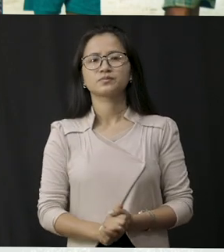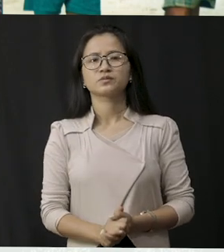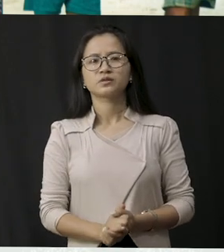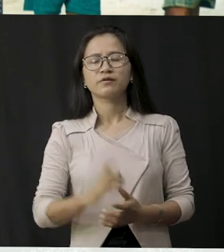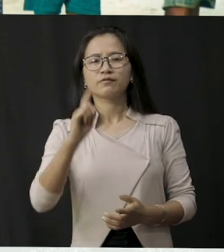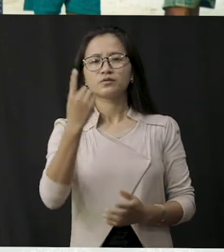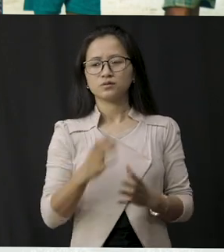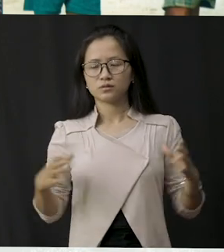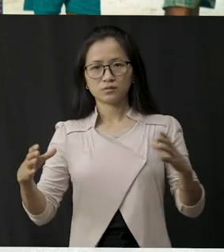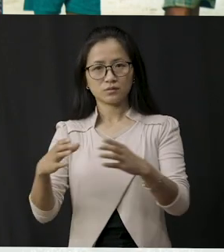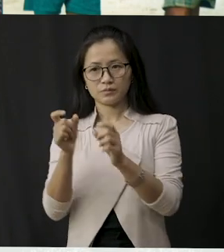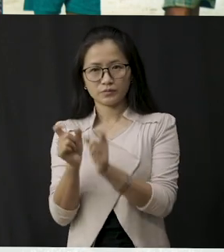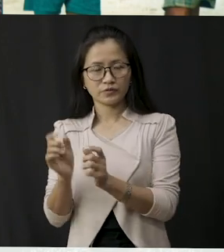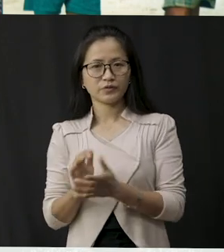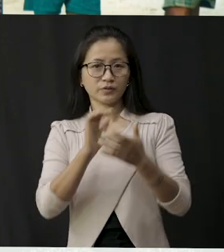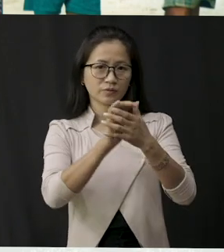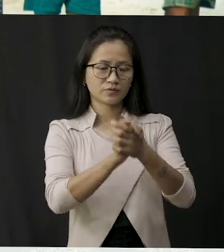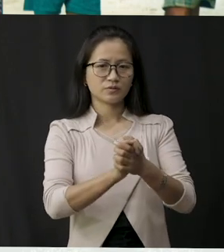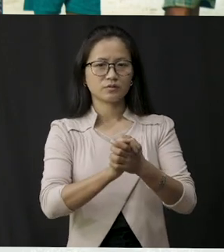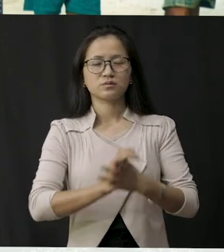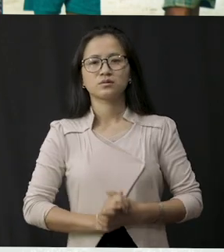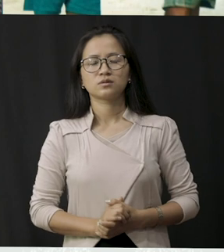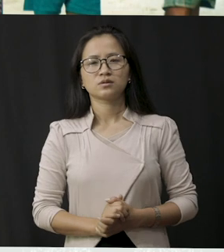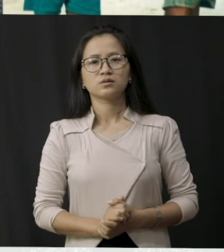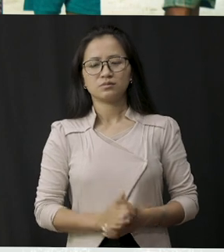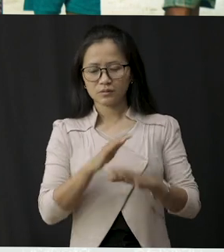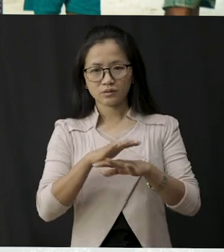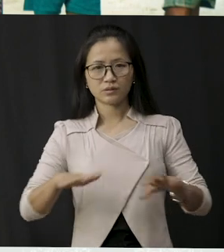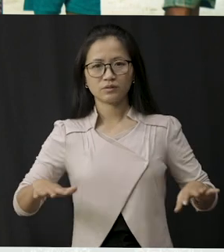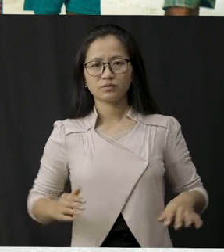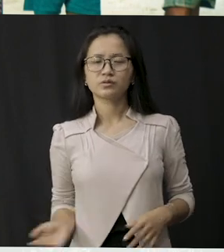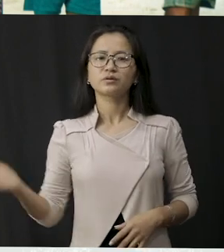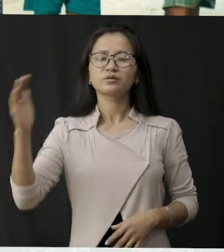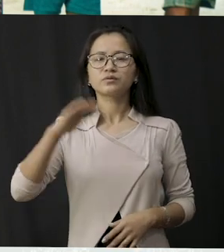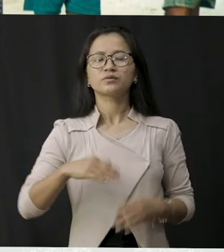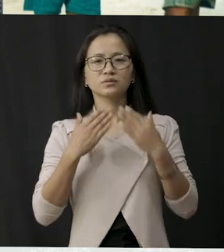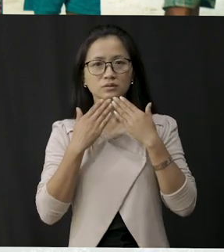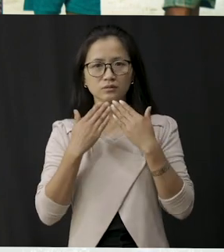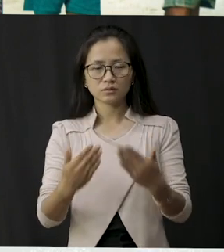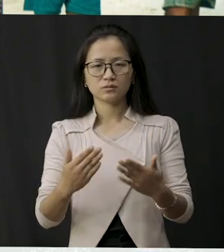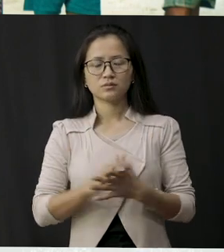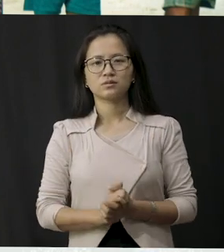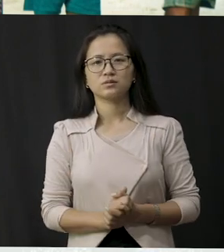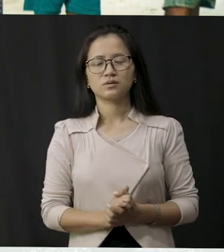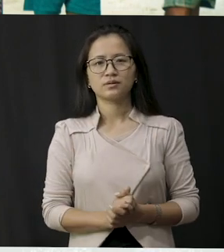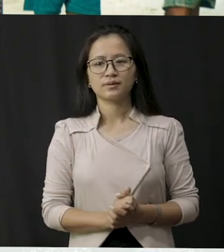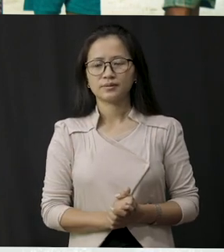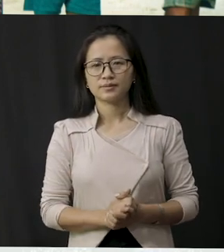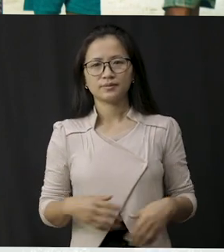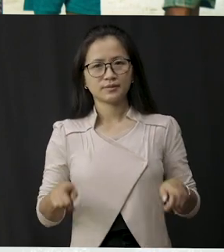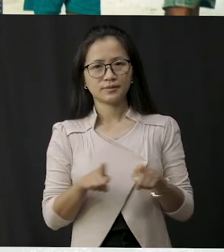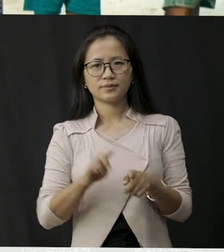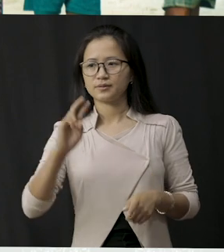first group of friends the first group of children they're coming from school and